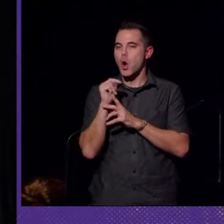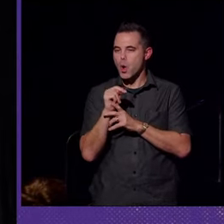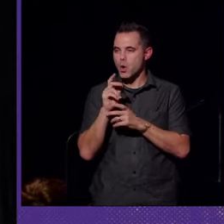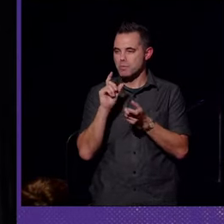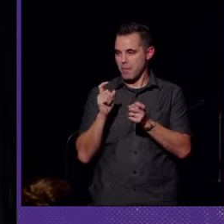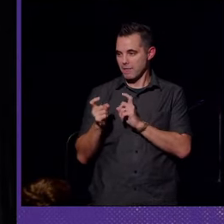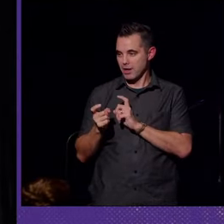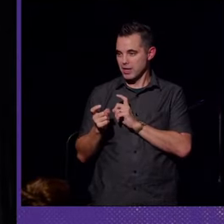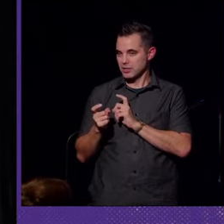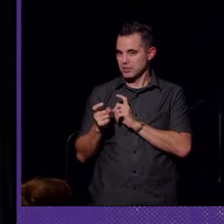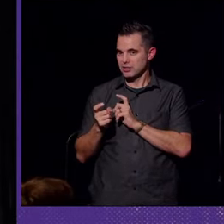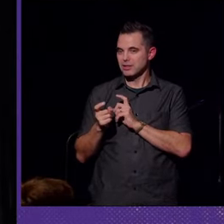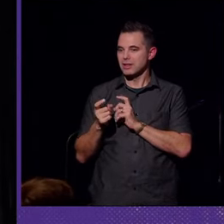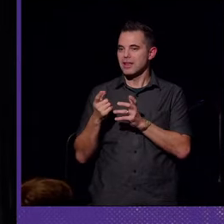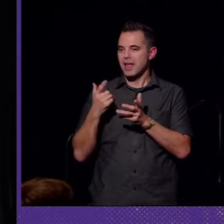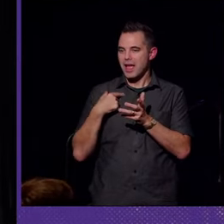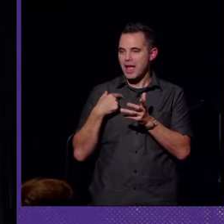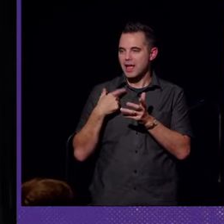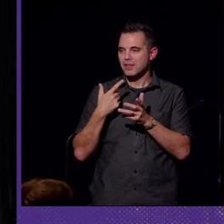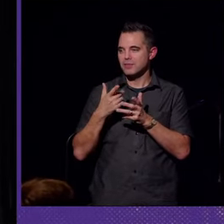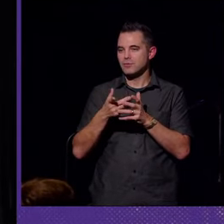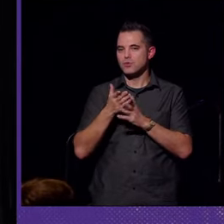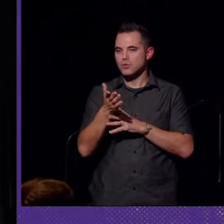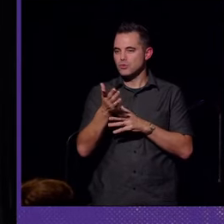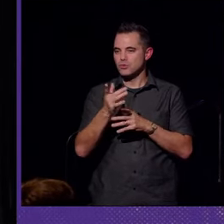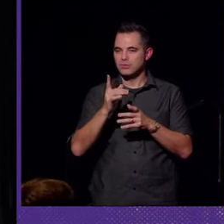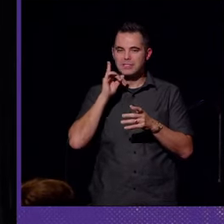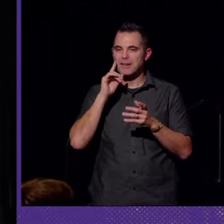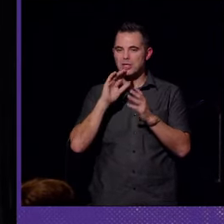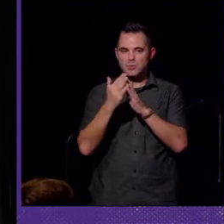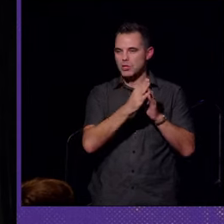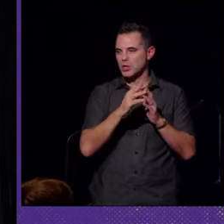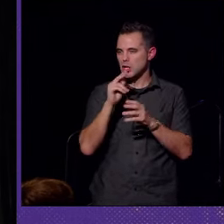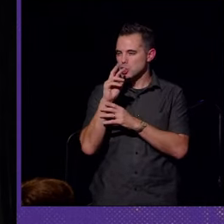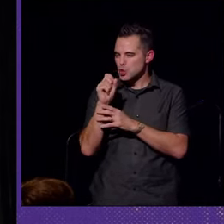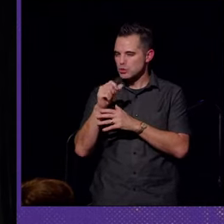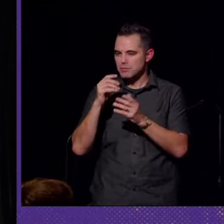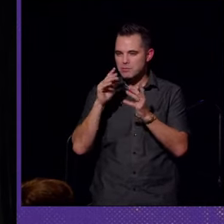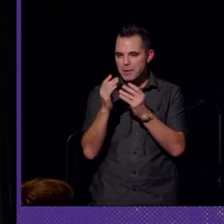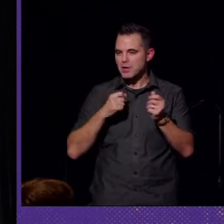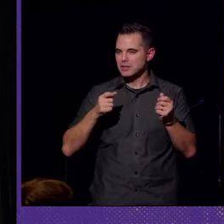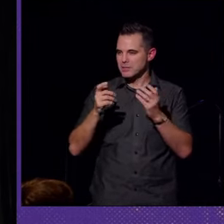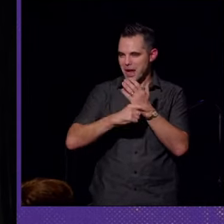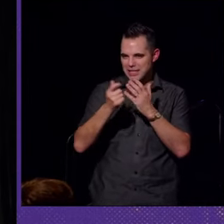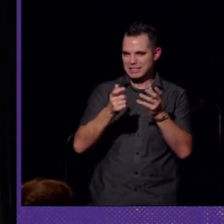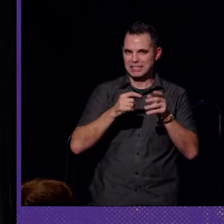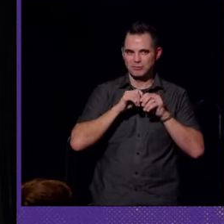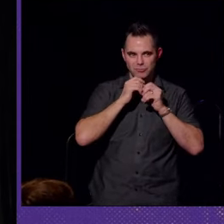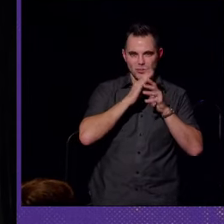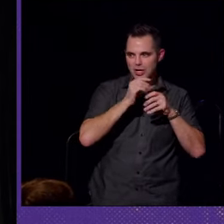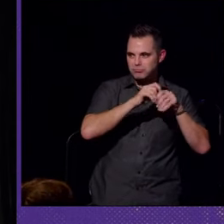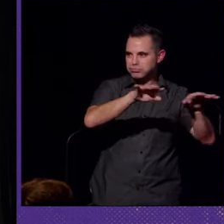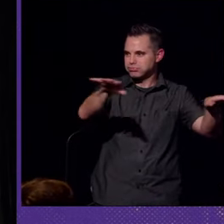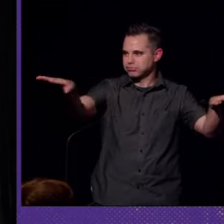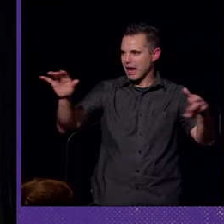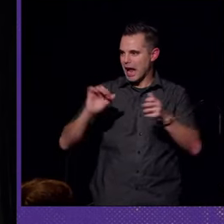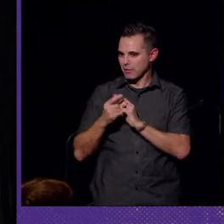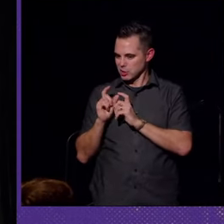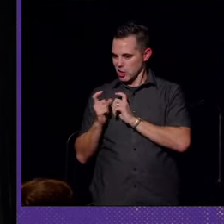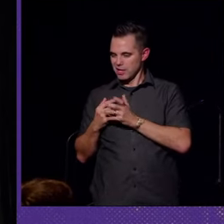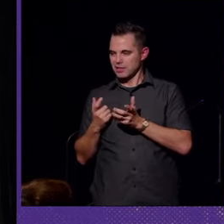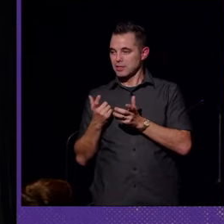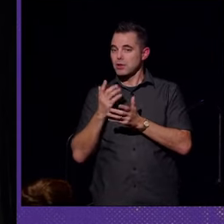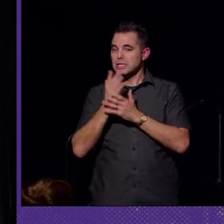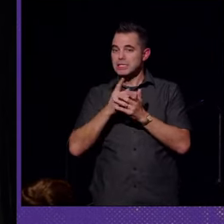modifications and share the solution through deaf community newspapers and magazines. So some deaf people